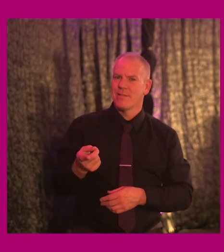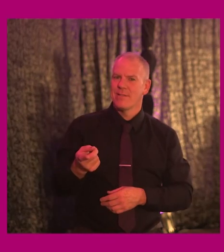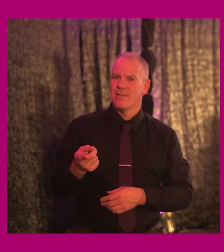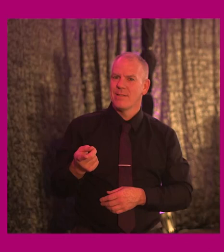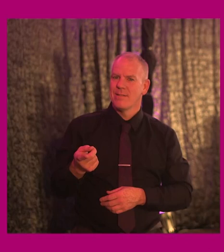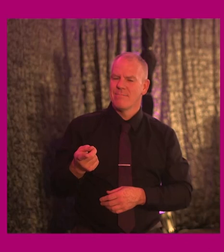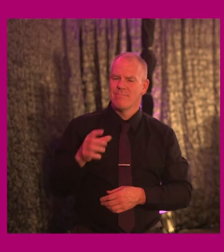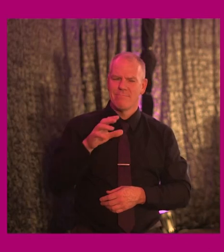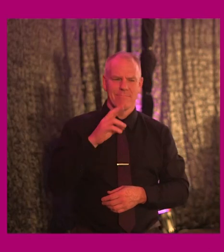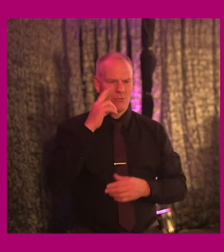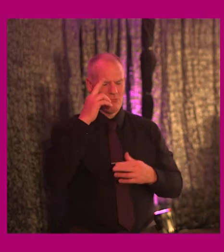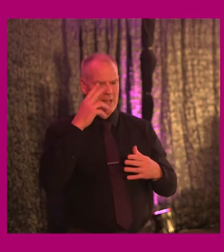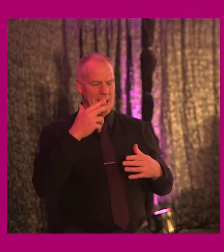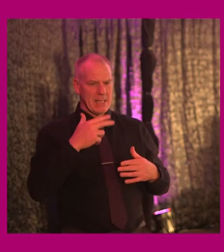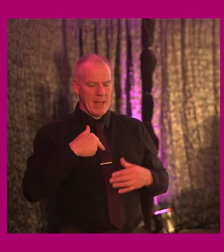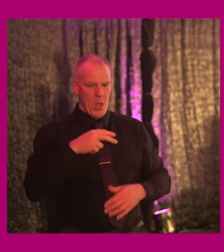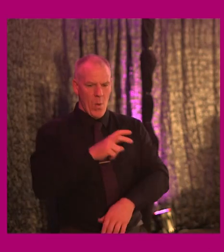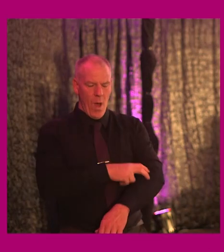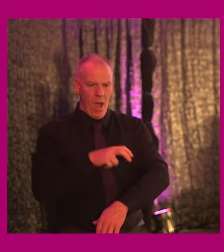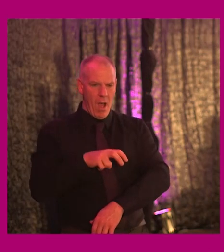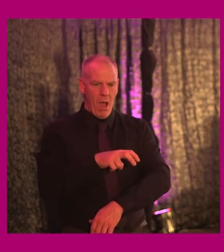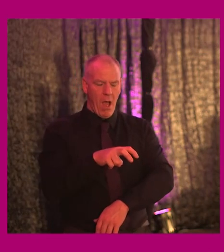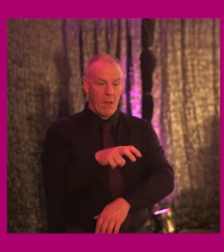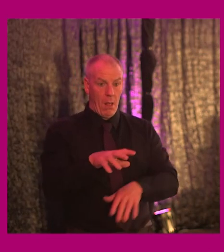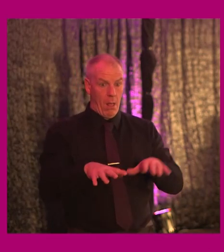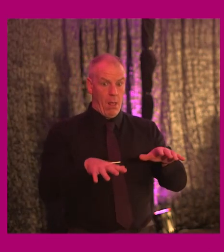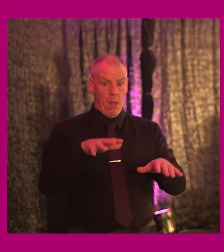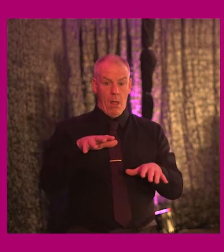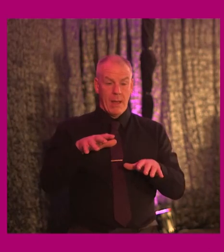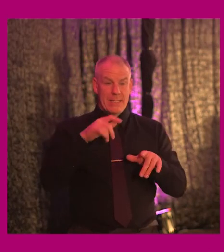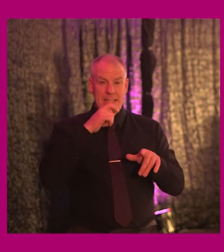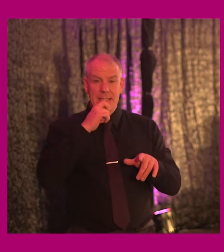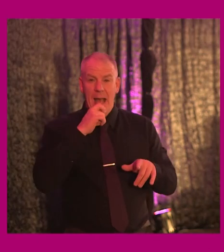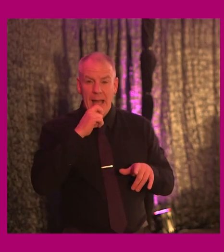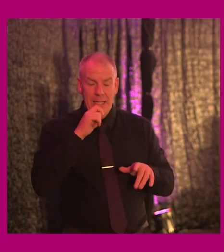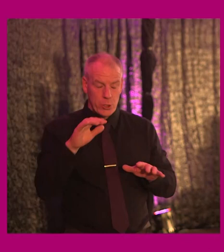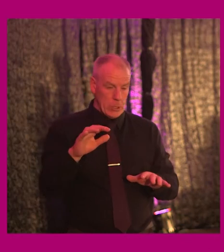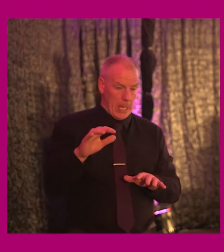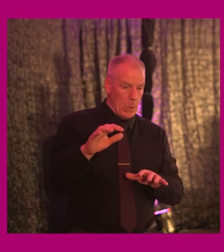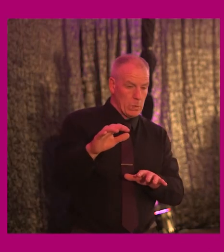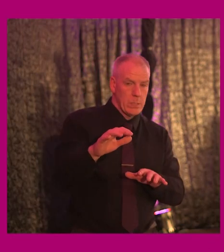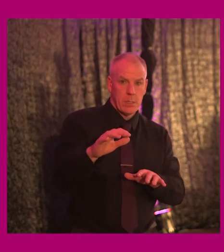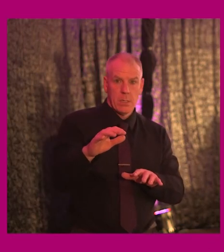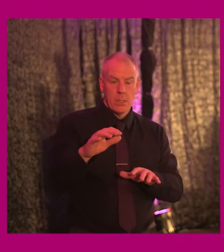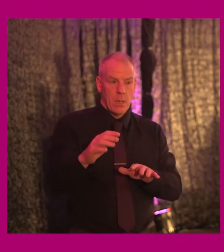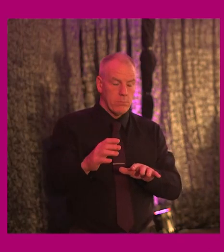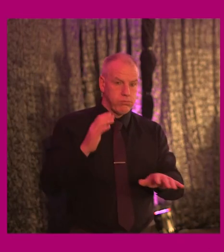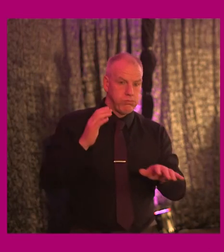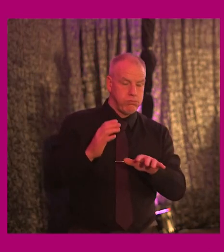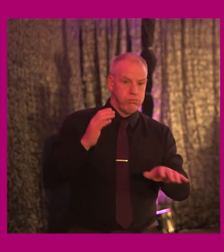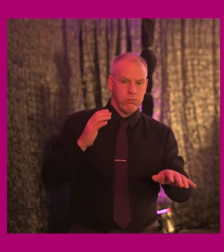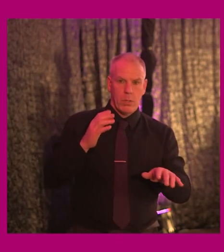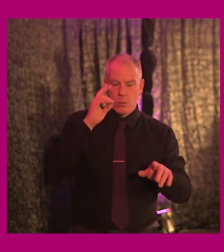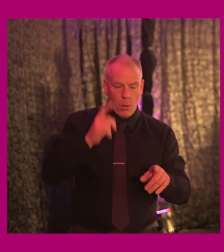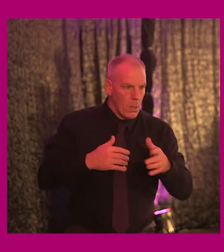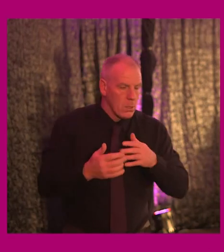And you realise that your space is being invaded by a variety of silent anonymous shadows that brush past you at speed and